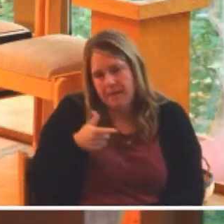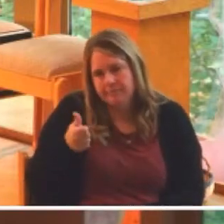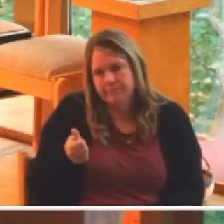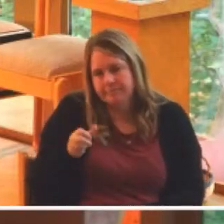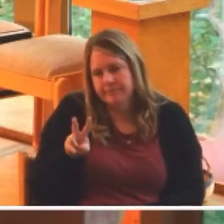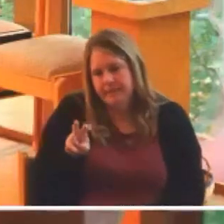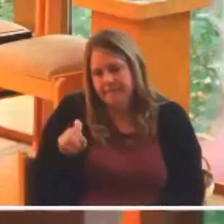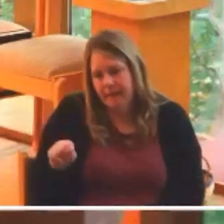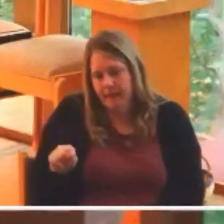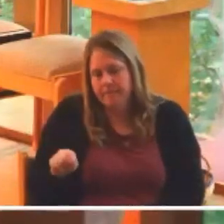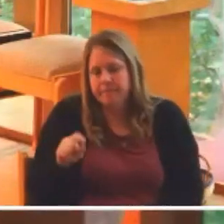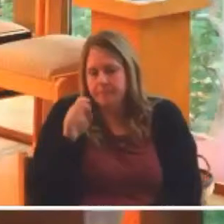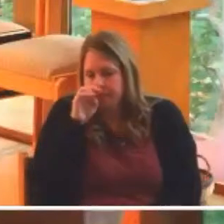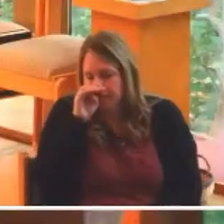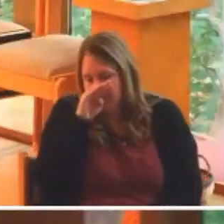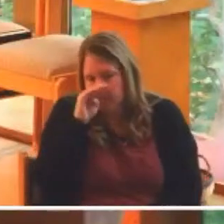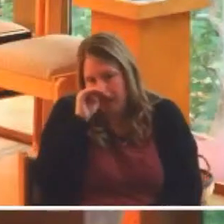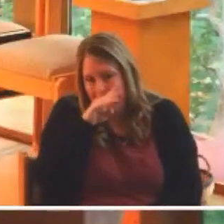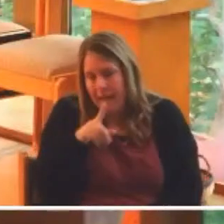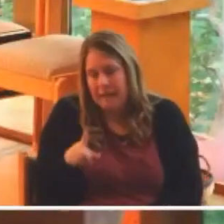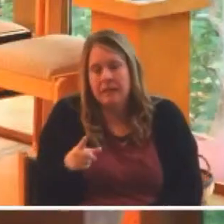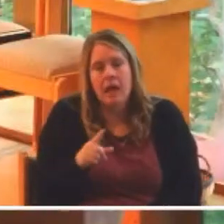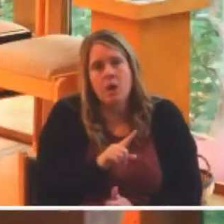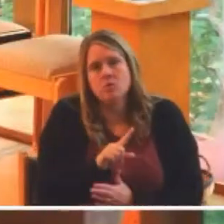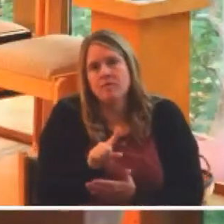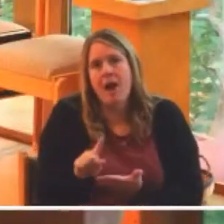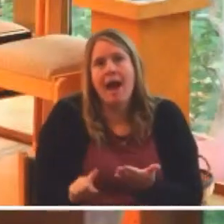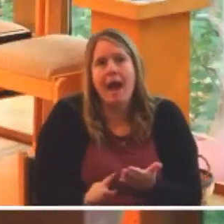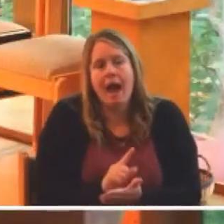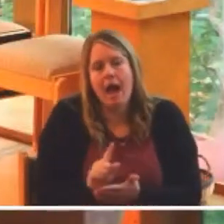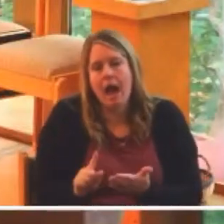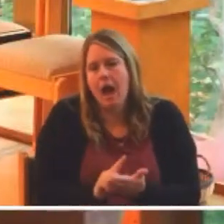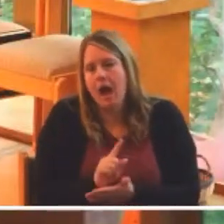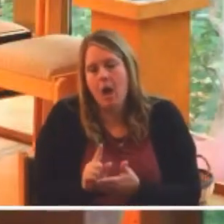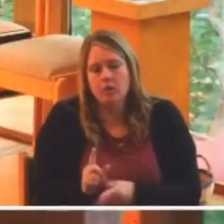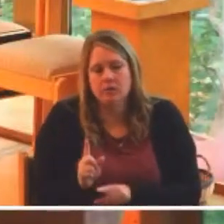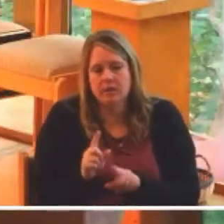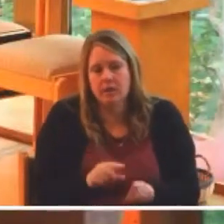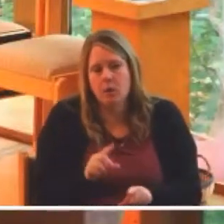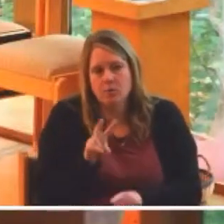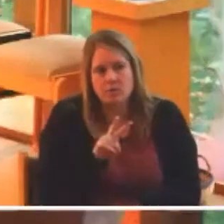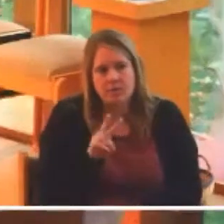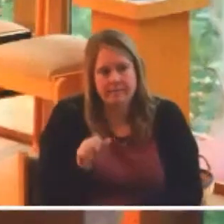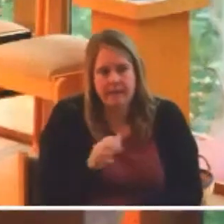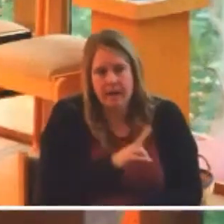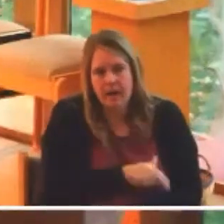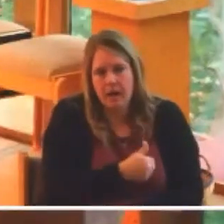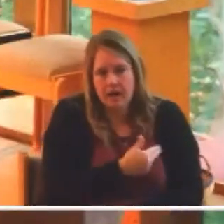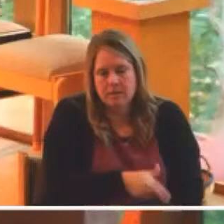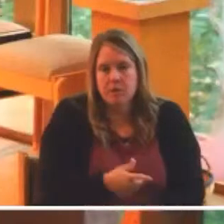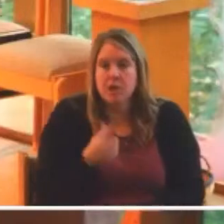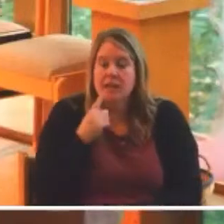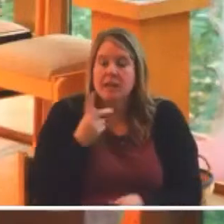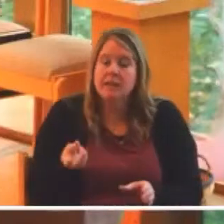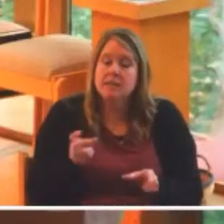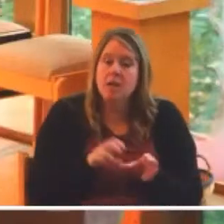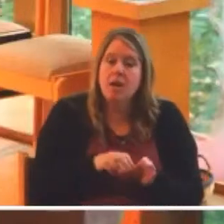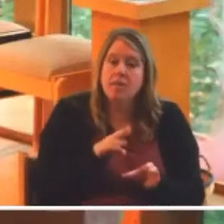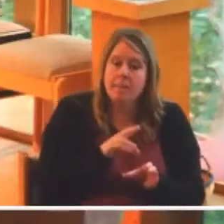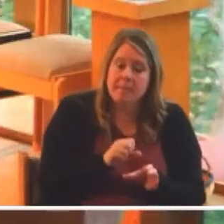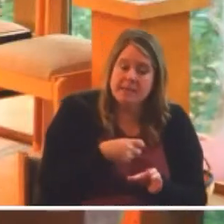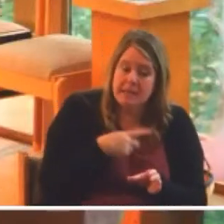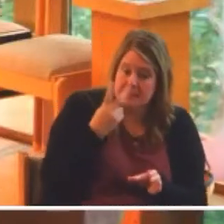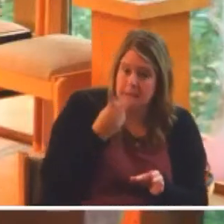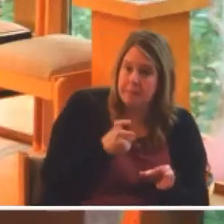he spends hours every other day at the VA hospital. I'm always on the bus before him and on the bus after him, so I see him get on and get